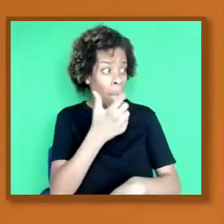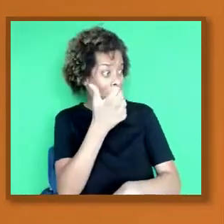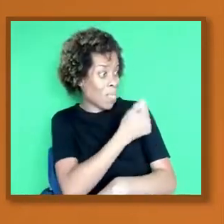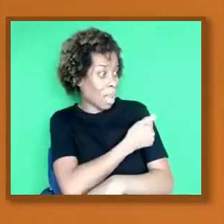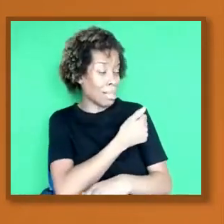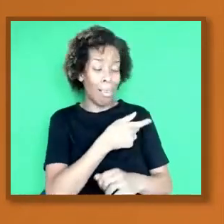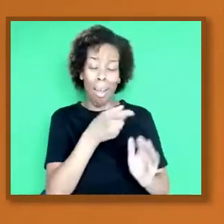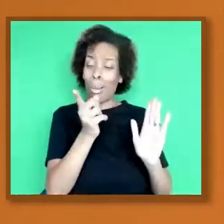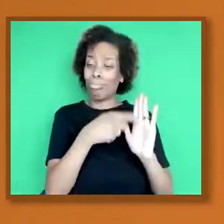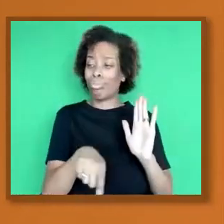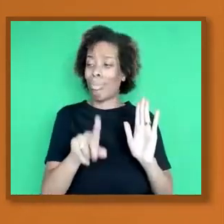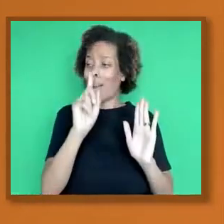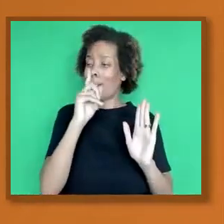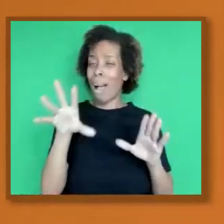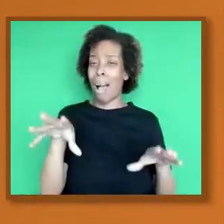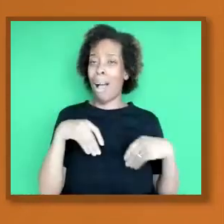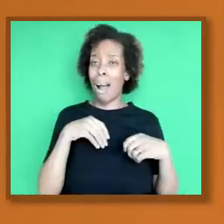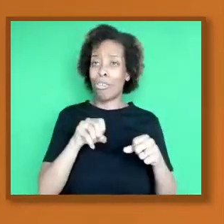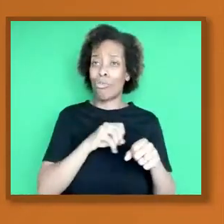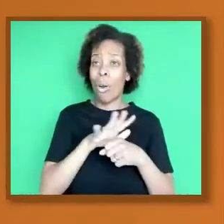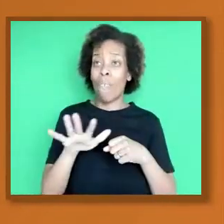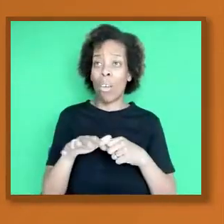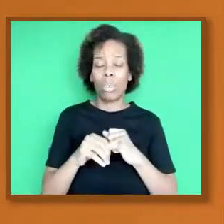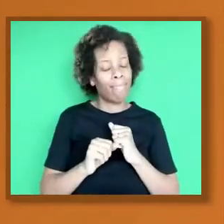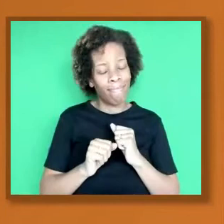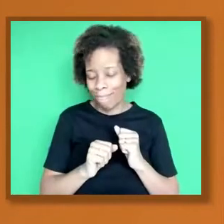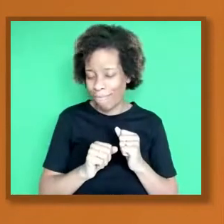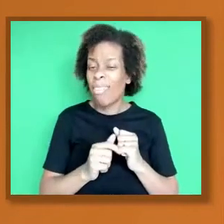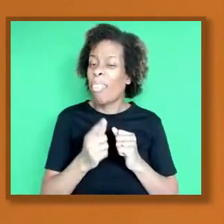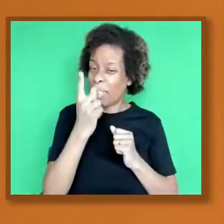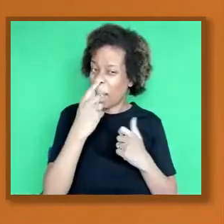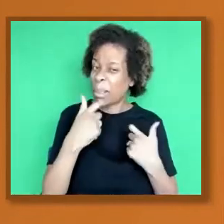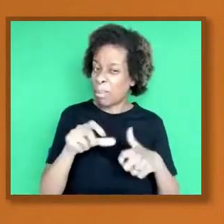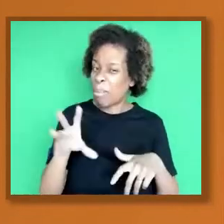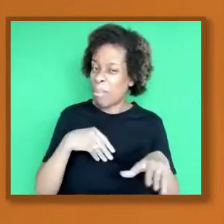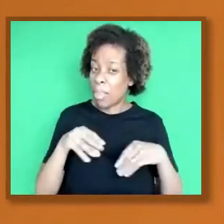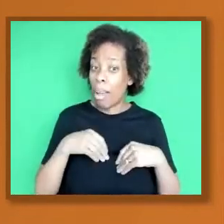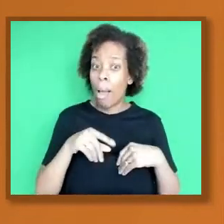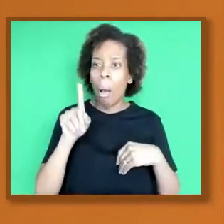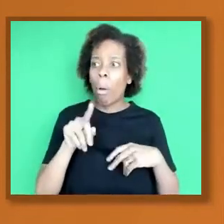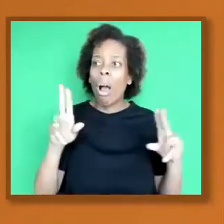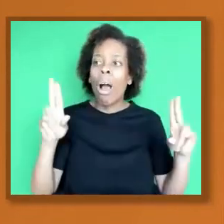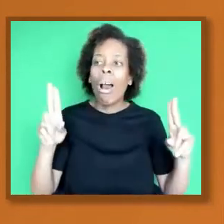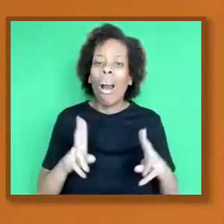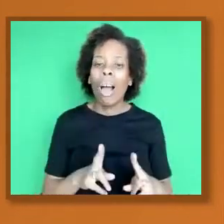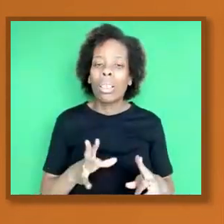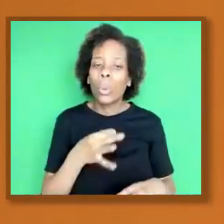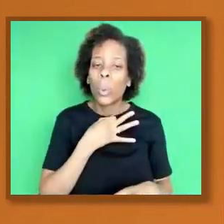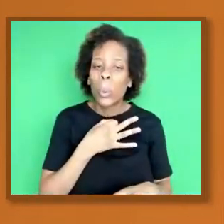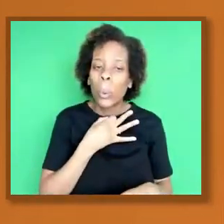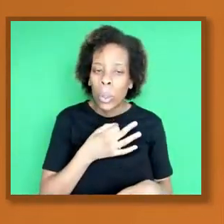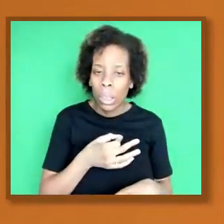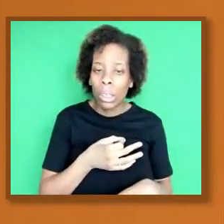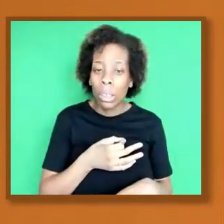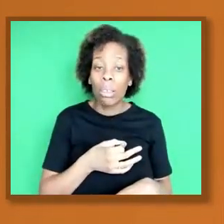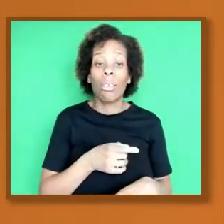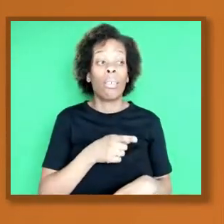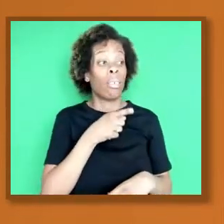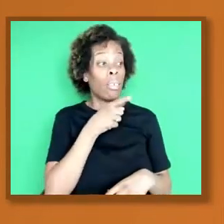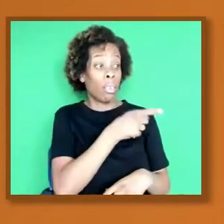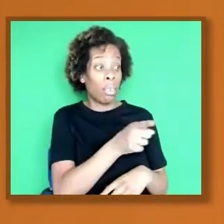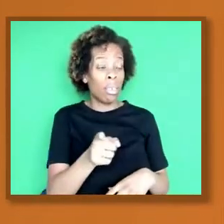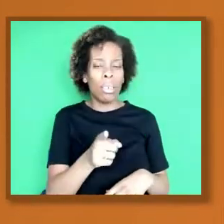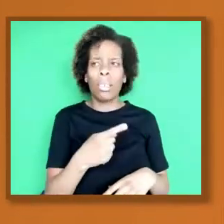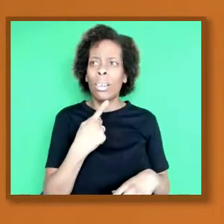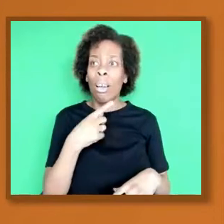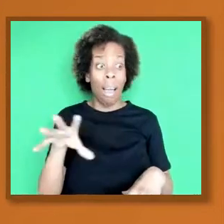slowing the transmission, but the key thing, what the evidence is now showing, is the fact that it's lowering the severity of